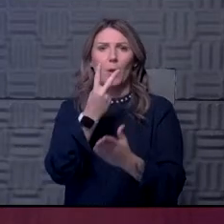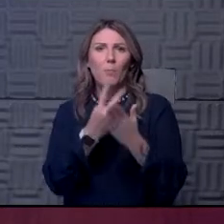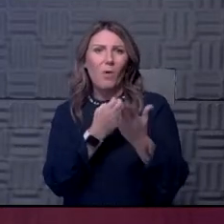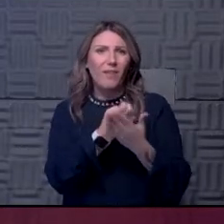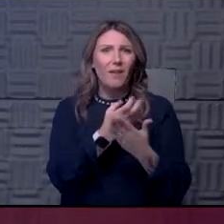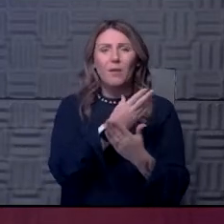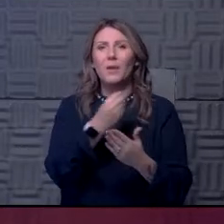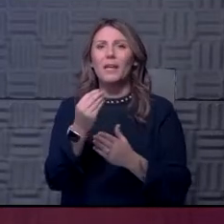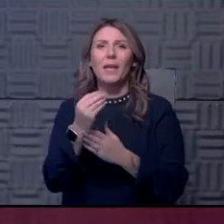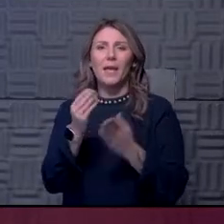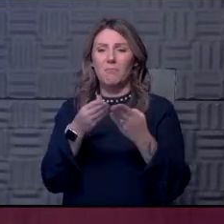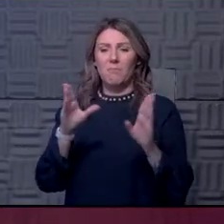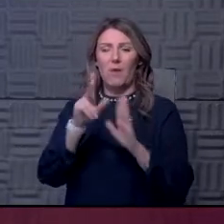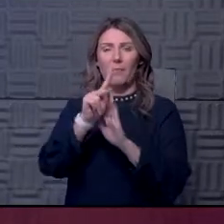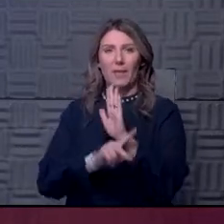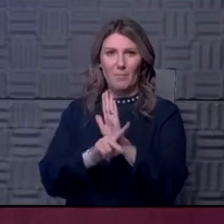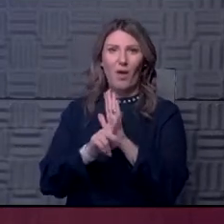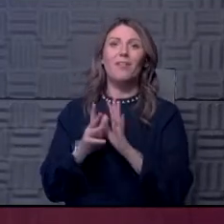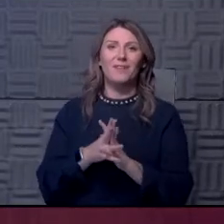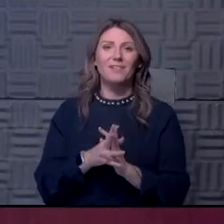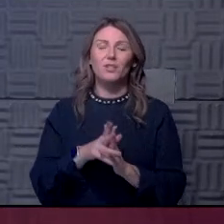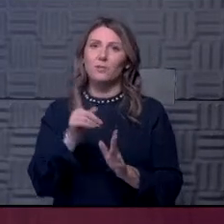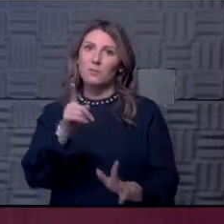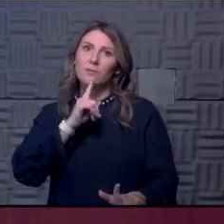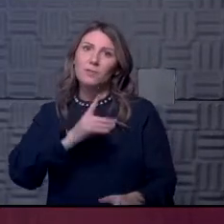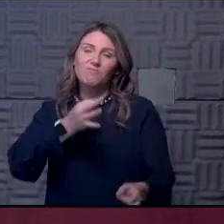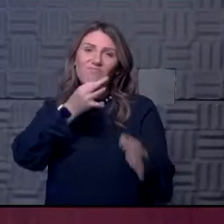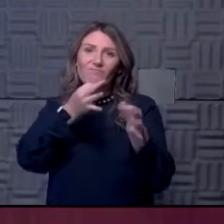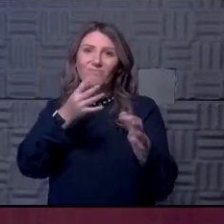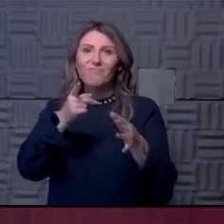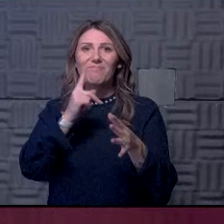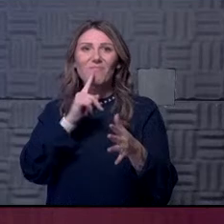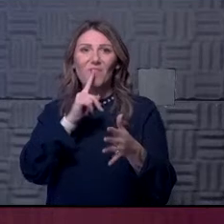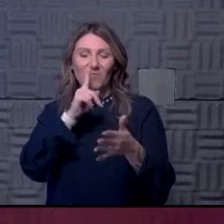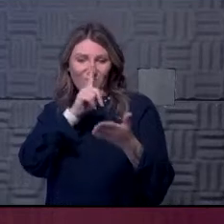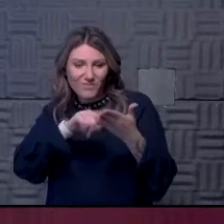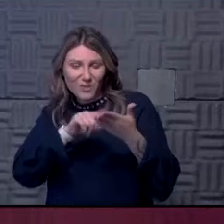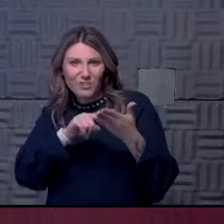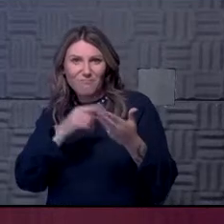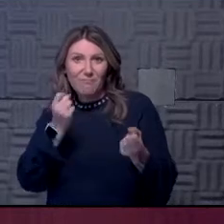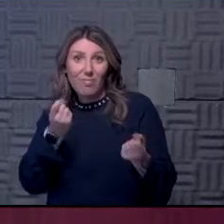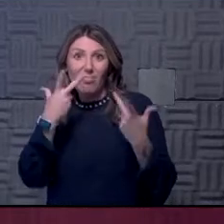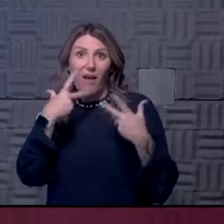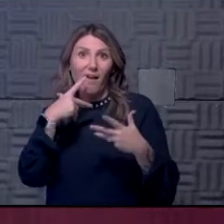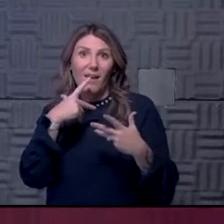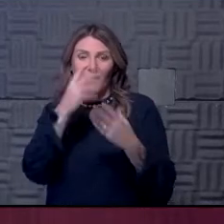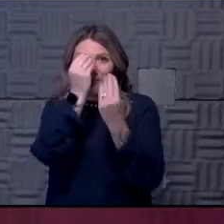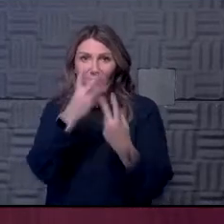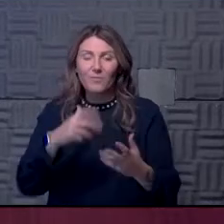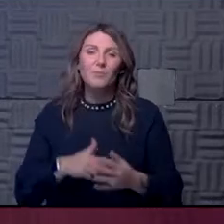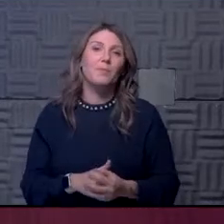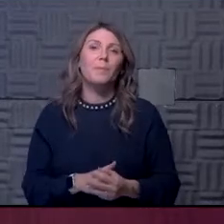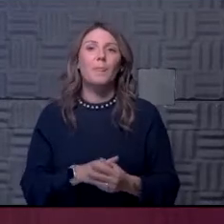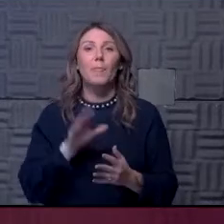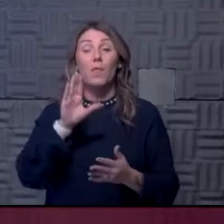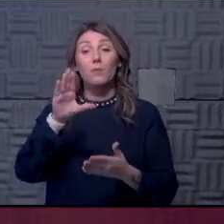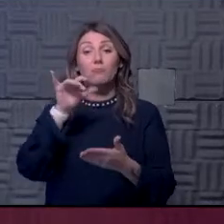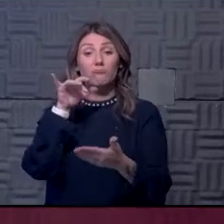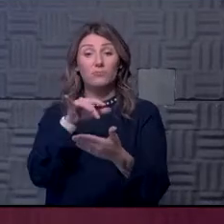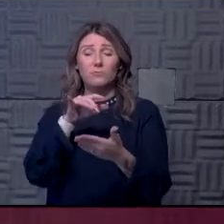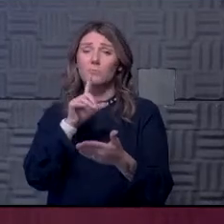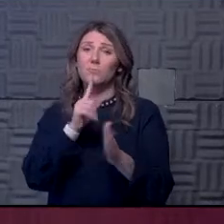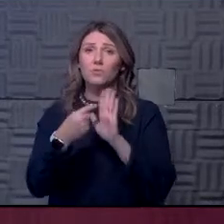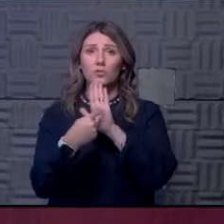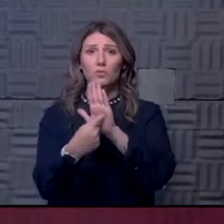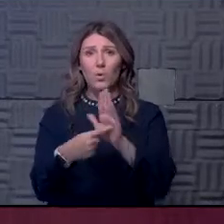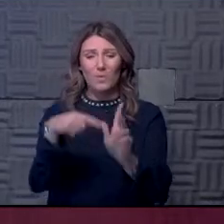policy and, and is, uh, a guru looking at big data. Um, and, uh, her study really has shown